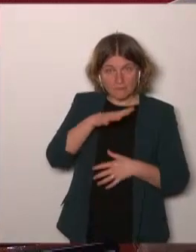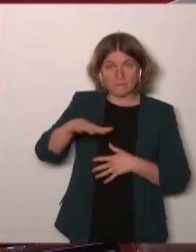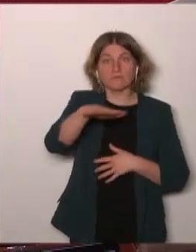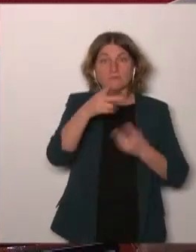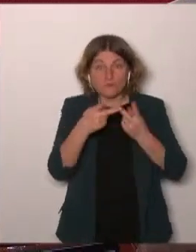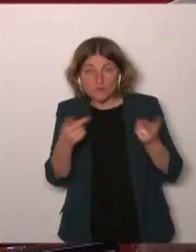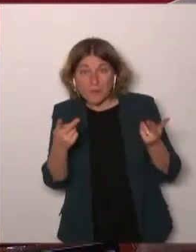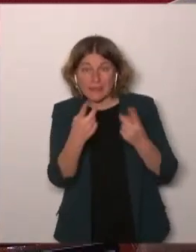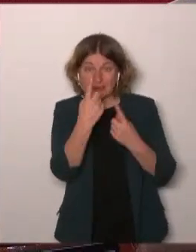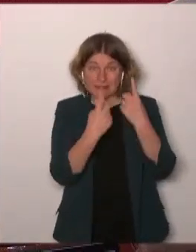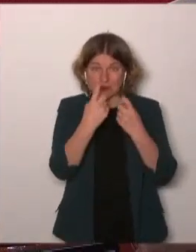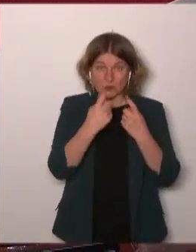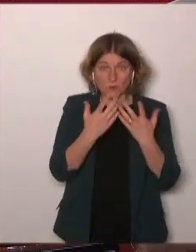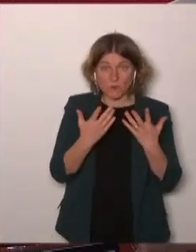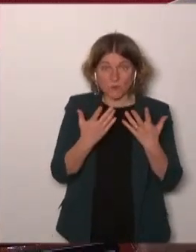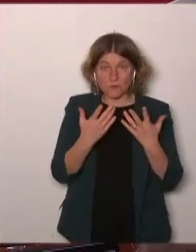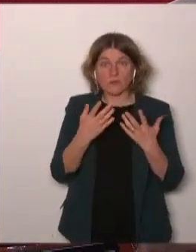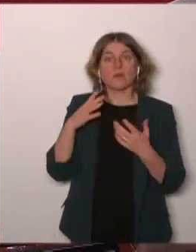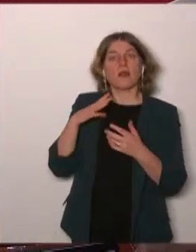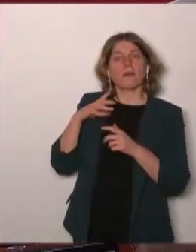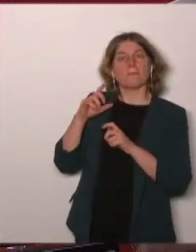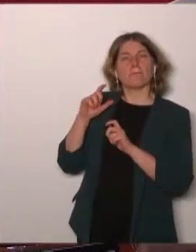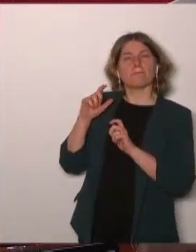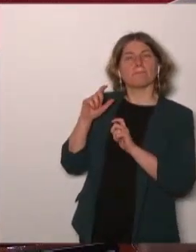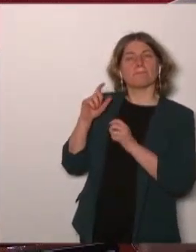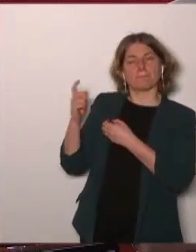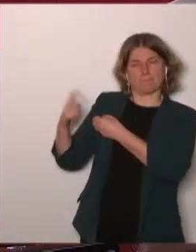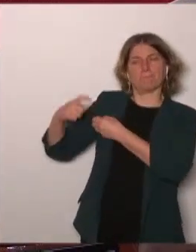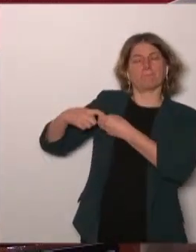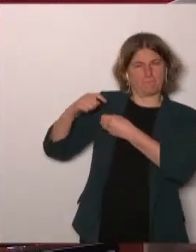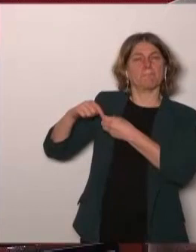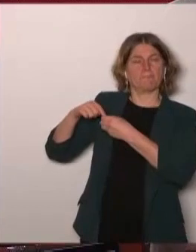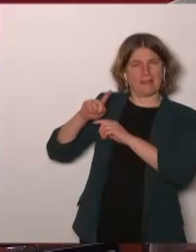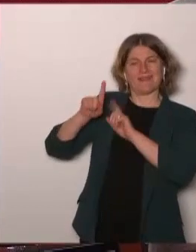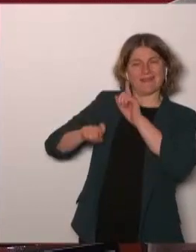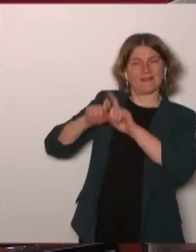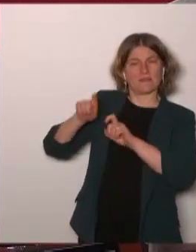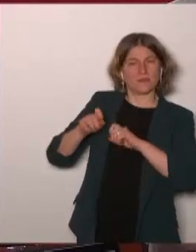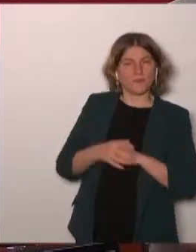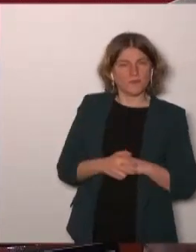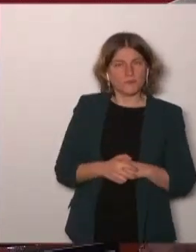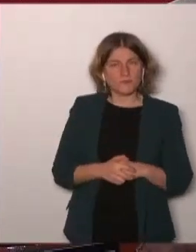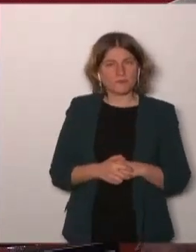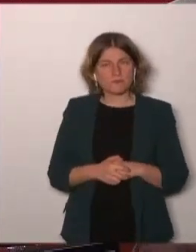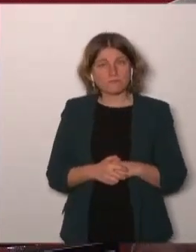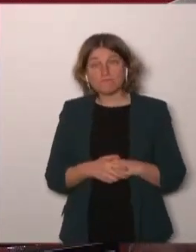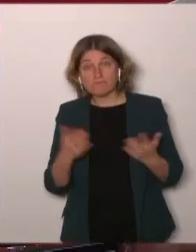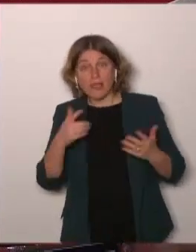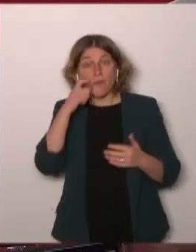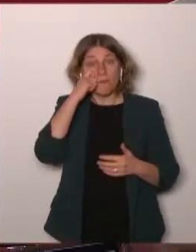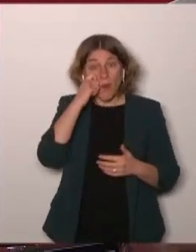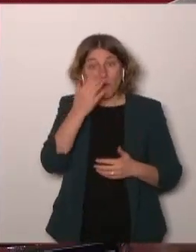connected audience if you have you just raise your head and the mic is going to come to you